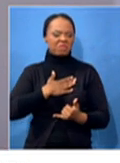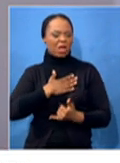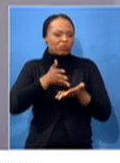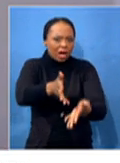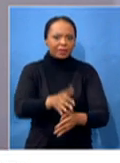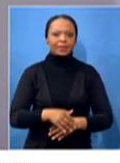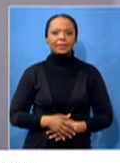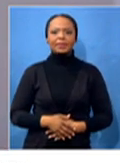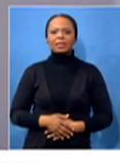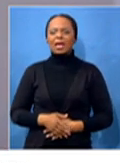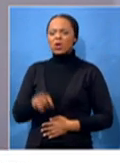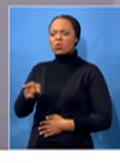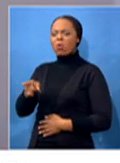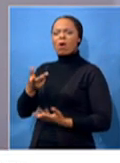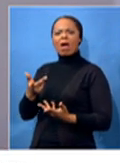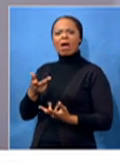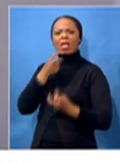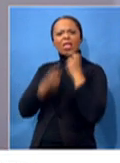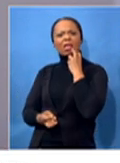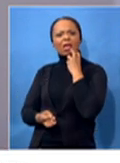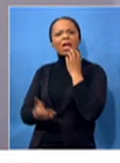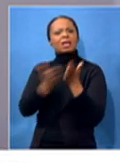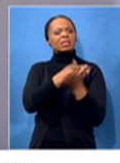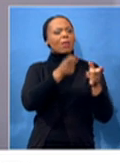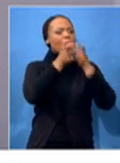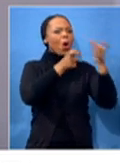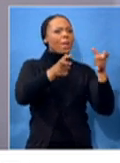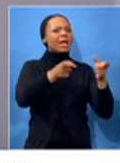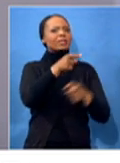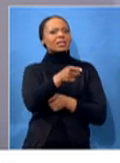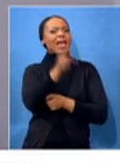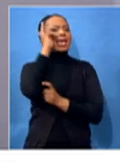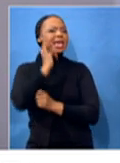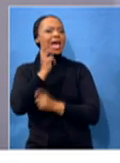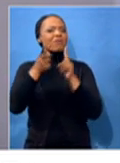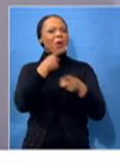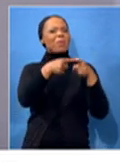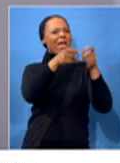surprised by some of the comments that you've heard from players?